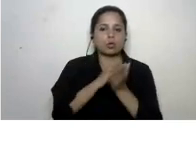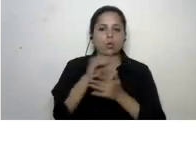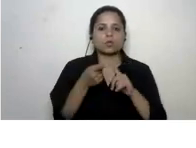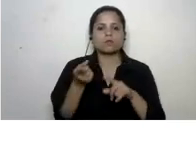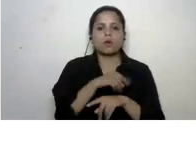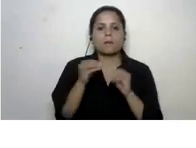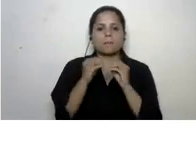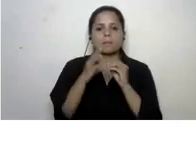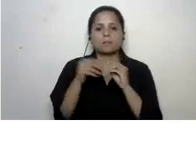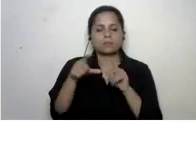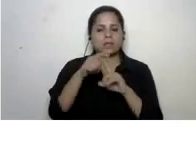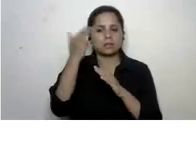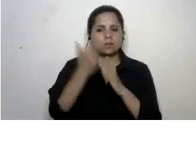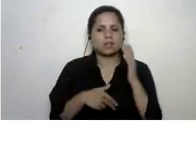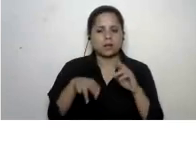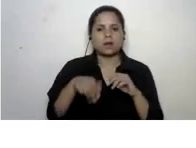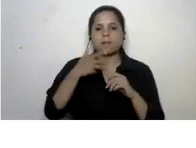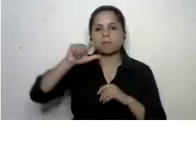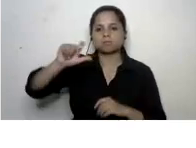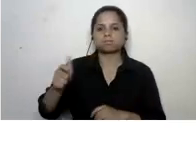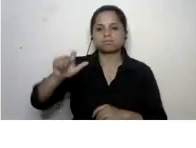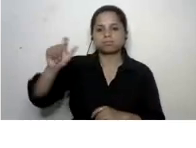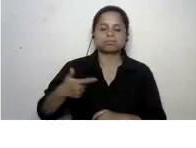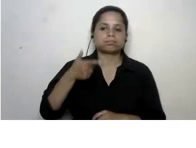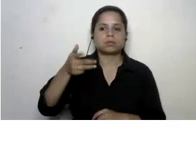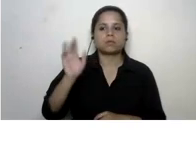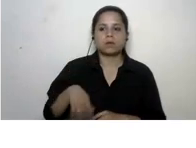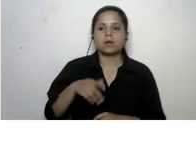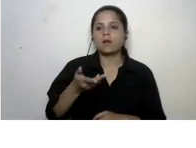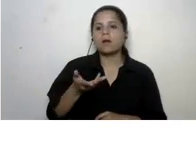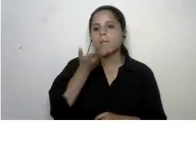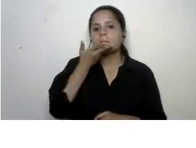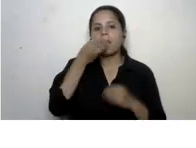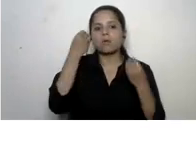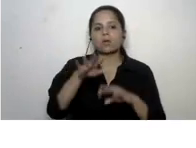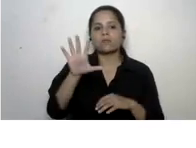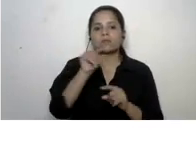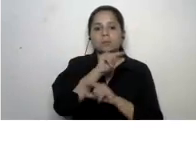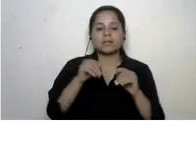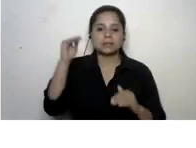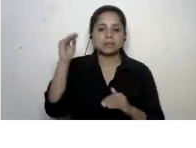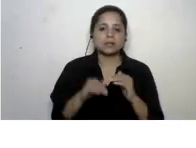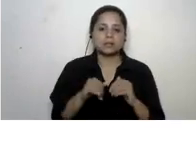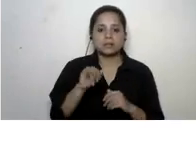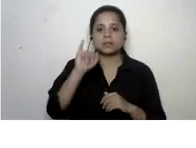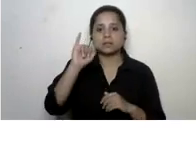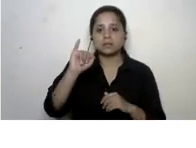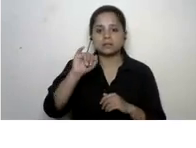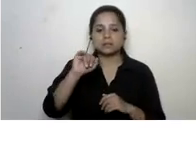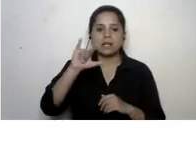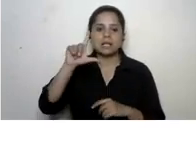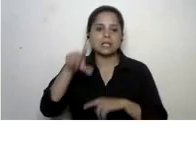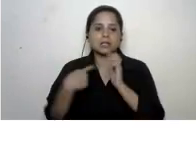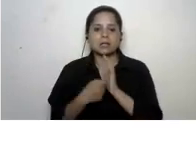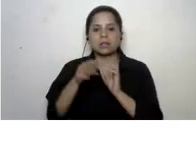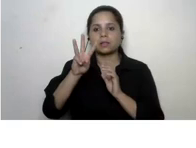he designed a flush uh which would reduce water waste age by 50 percent so from six liters he reduced it to three